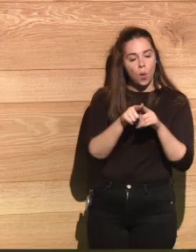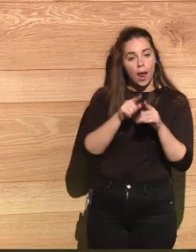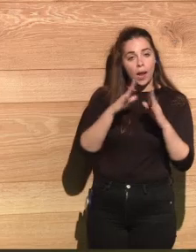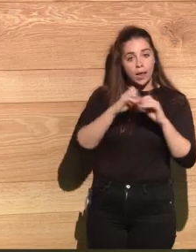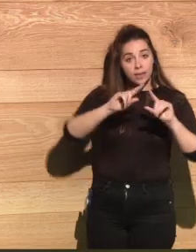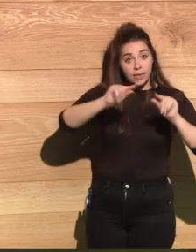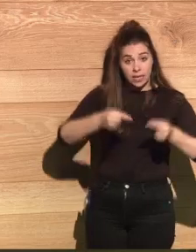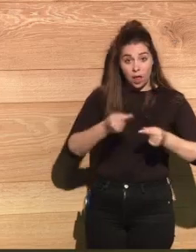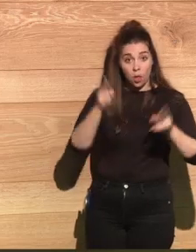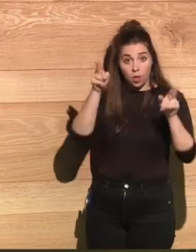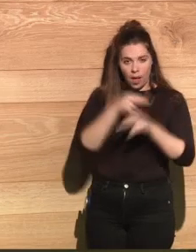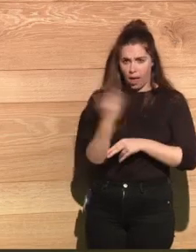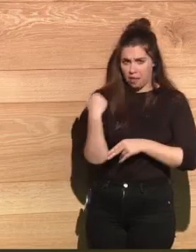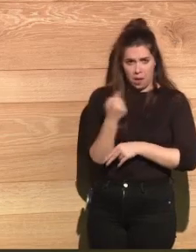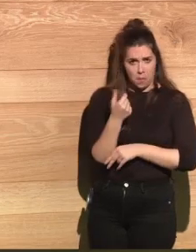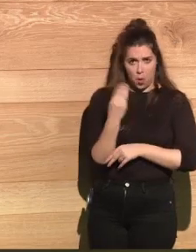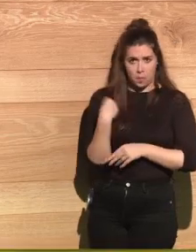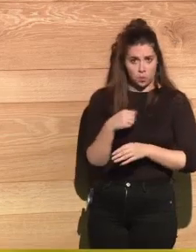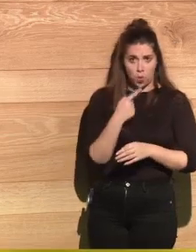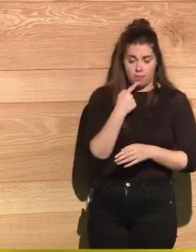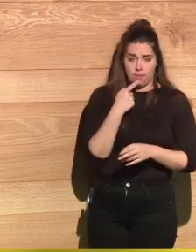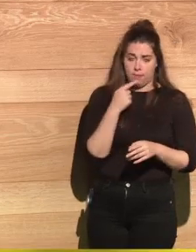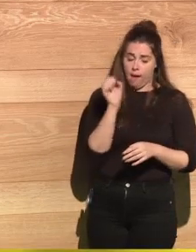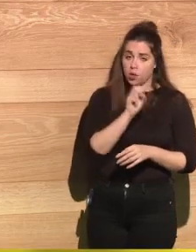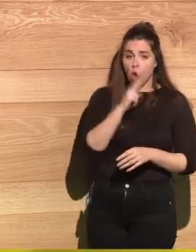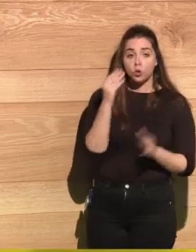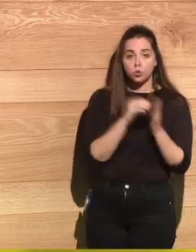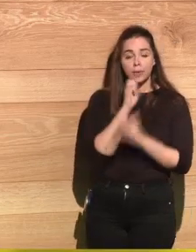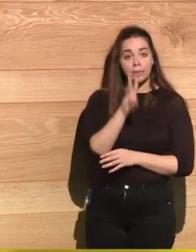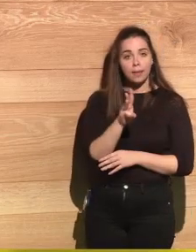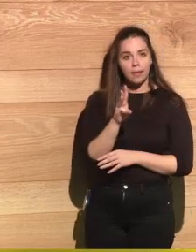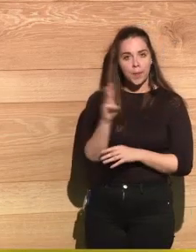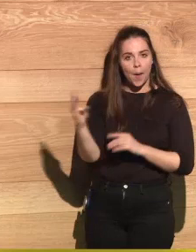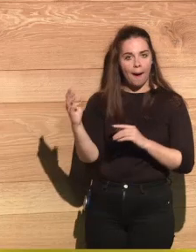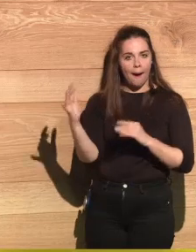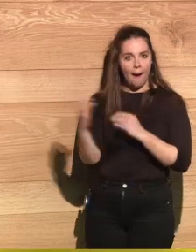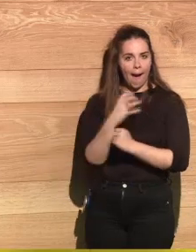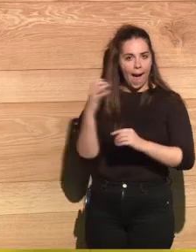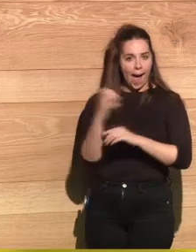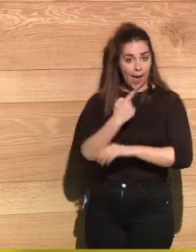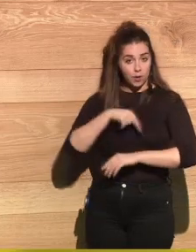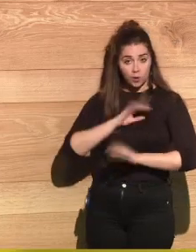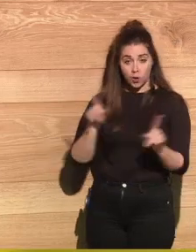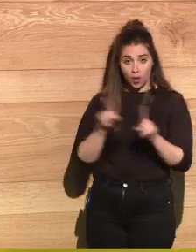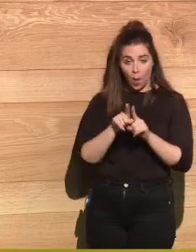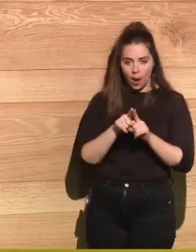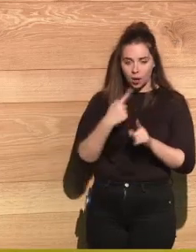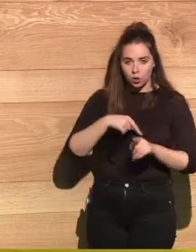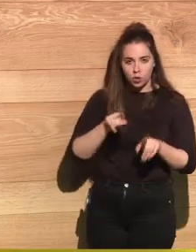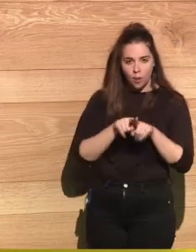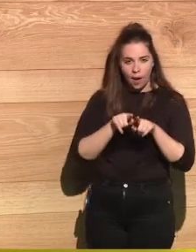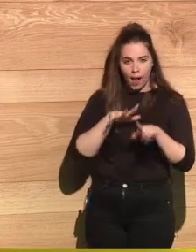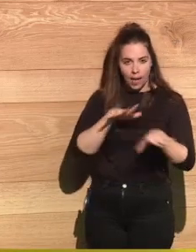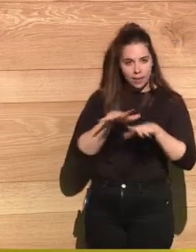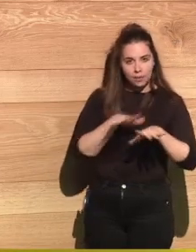talking about this treaty, we're talking about a very few years. In 2013 they were laughing at us in our faces.